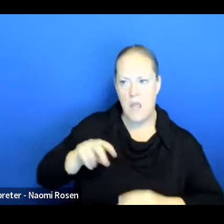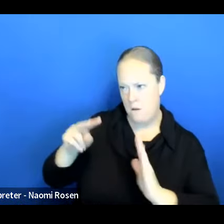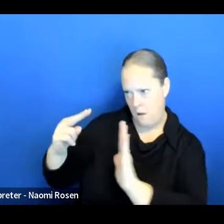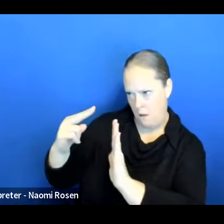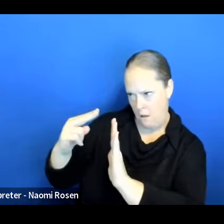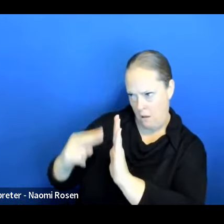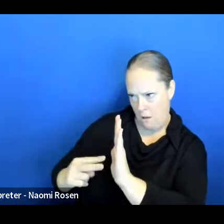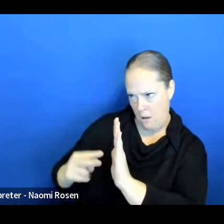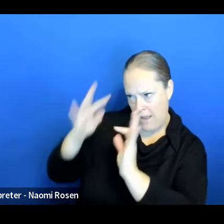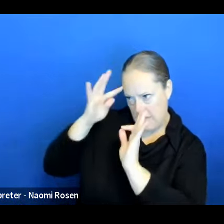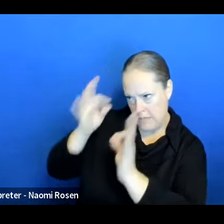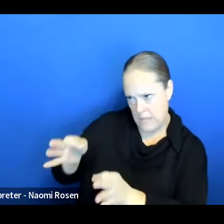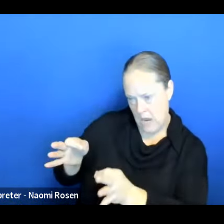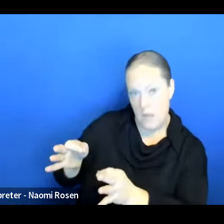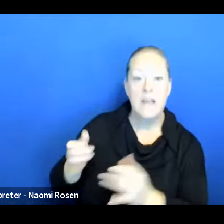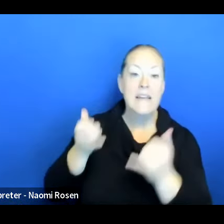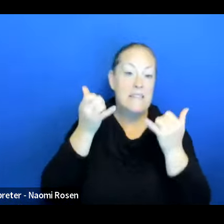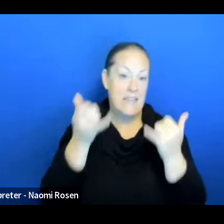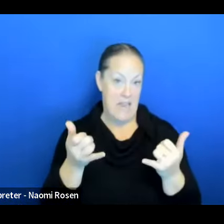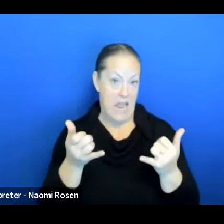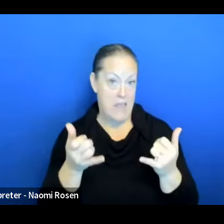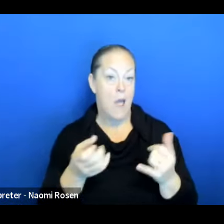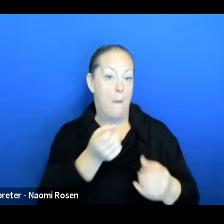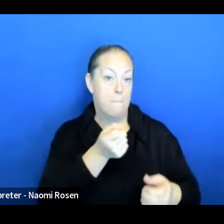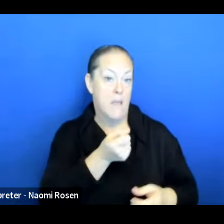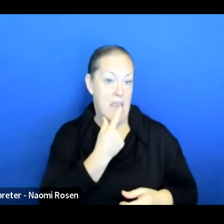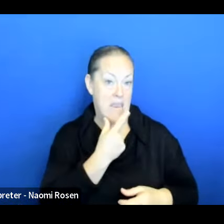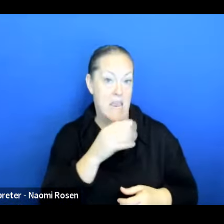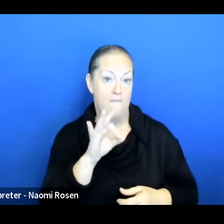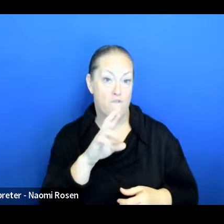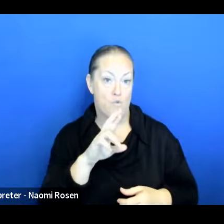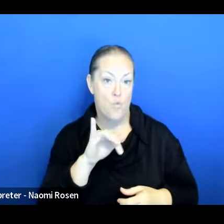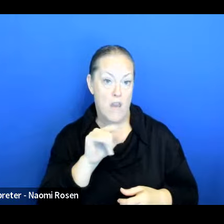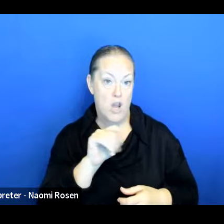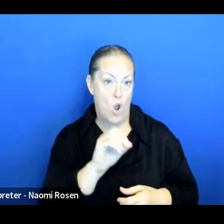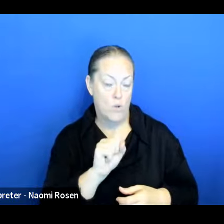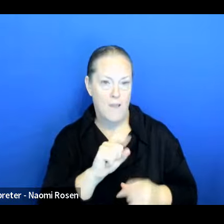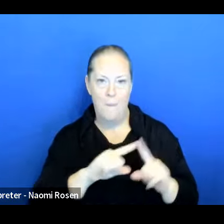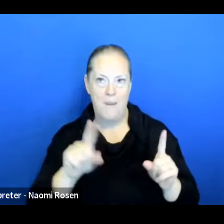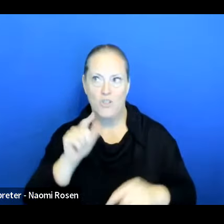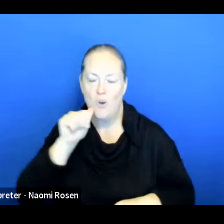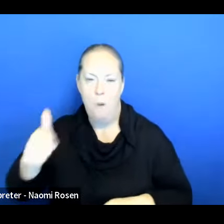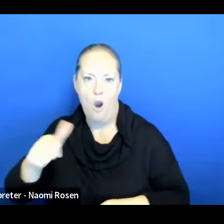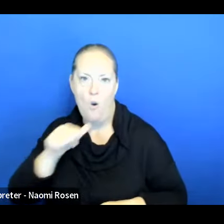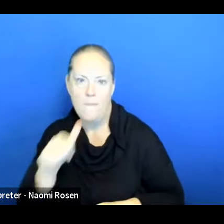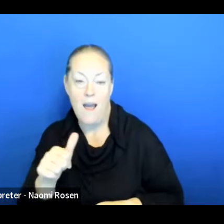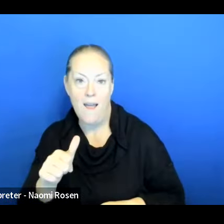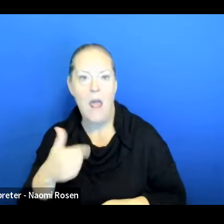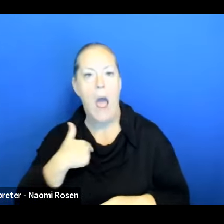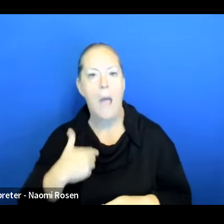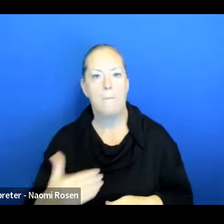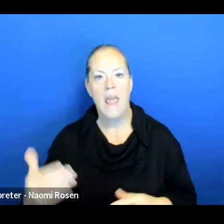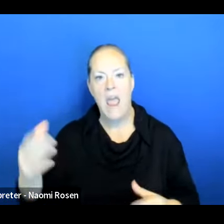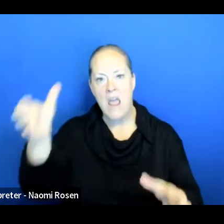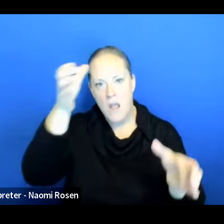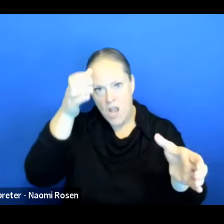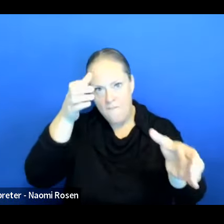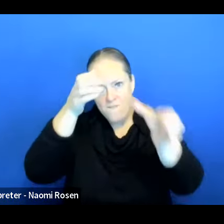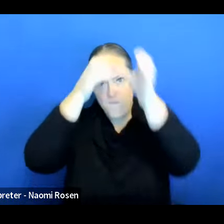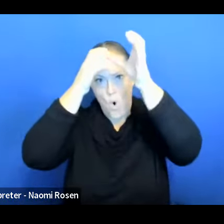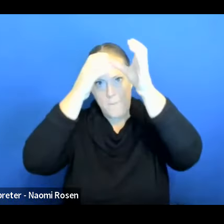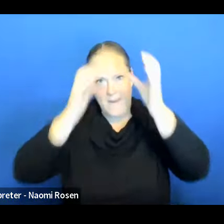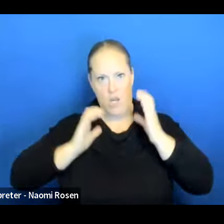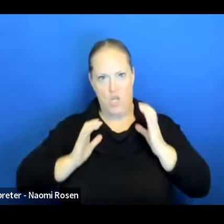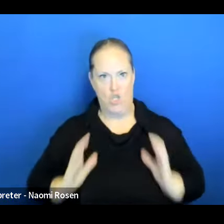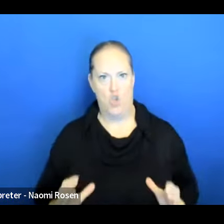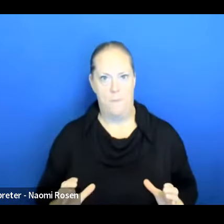about today. I'm going to have a Frito to maybe tomorrow. I won't, but I'm going to do it as an informed consumer. And so that's going to